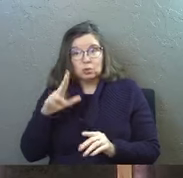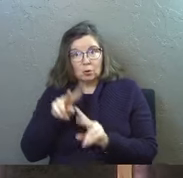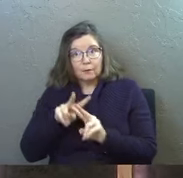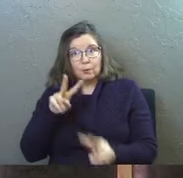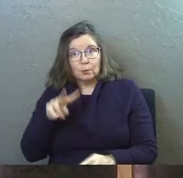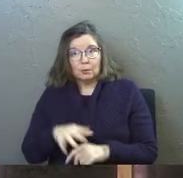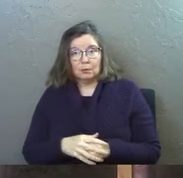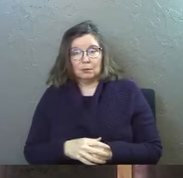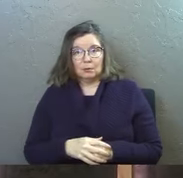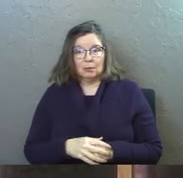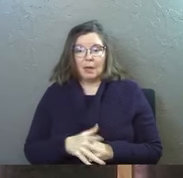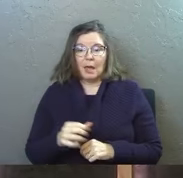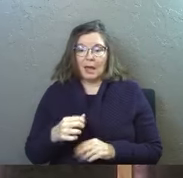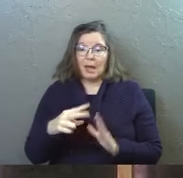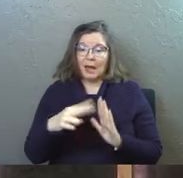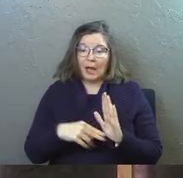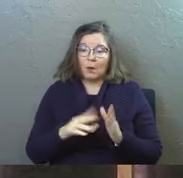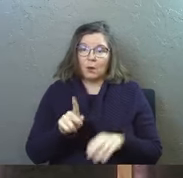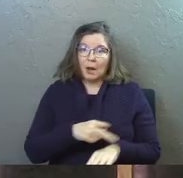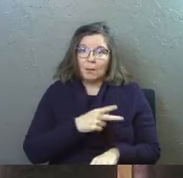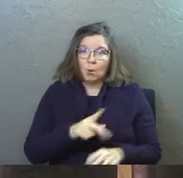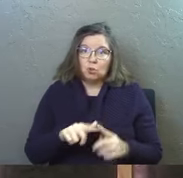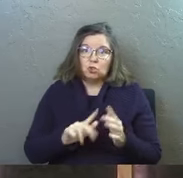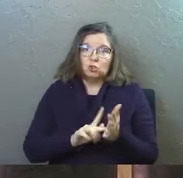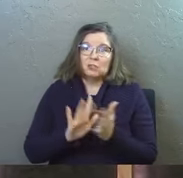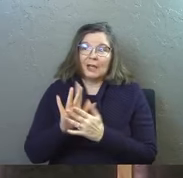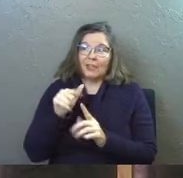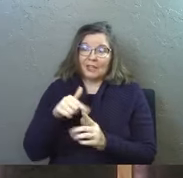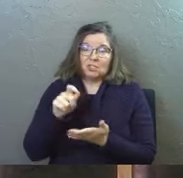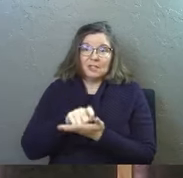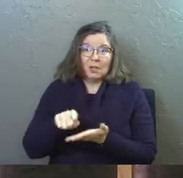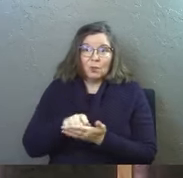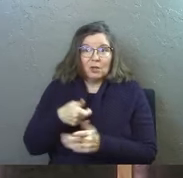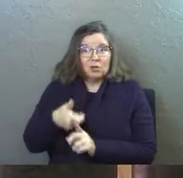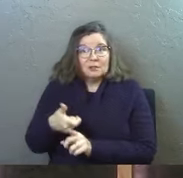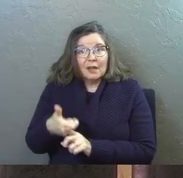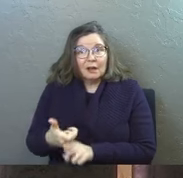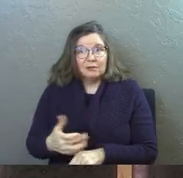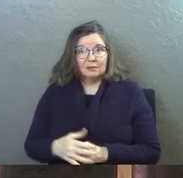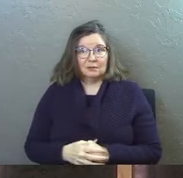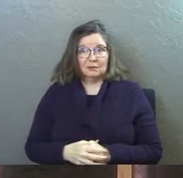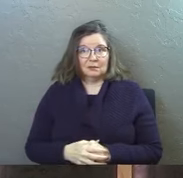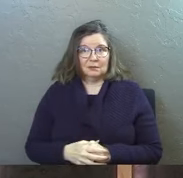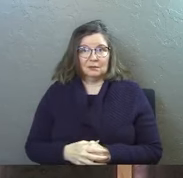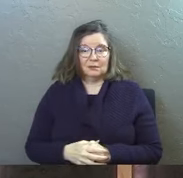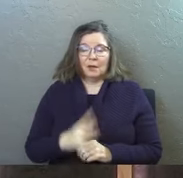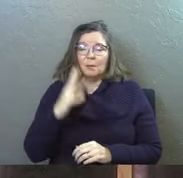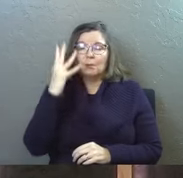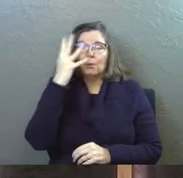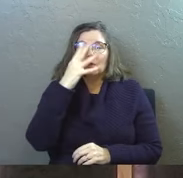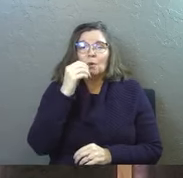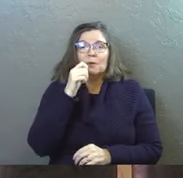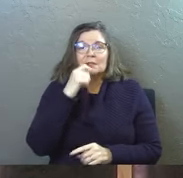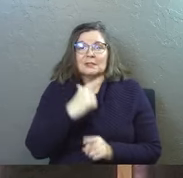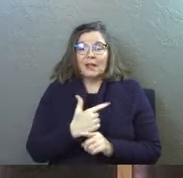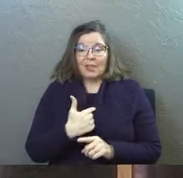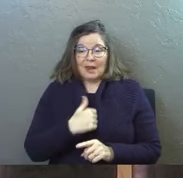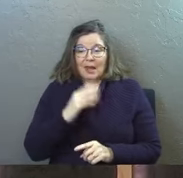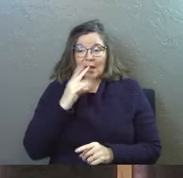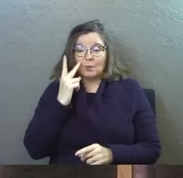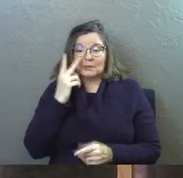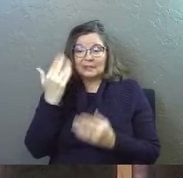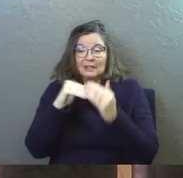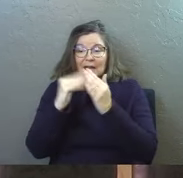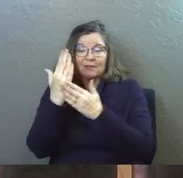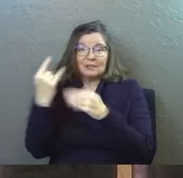funeral. And I read poetry to Jesus that she had written herself. Beautiful sister that I will